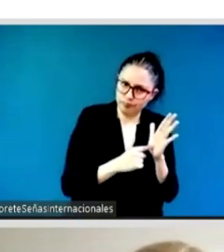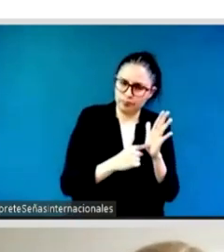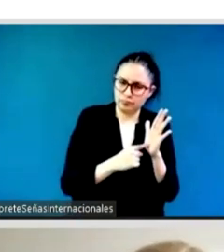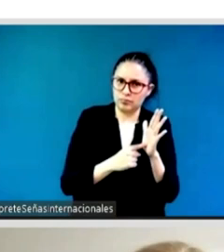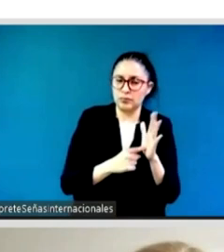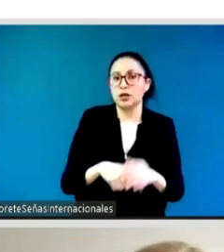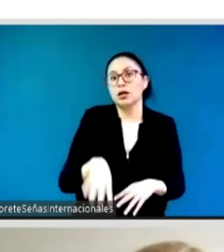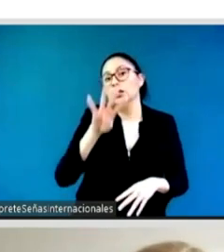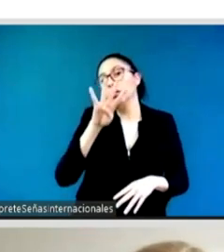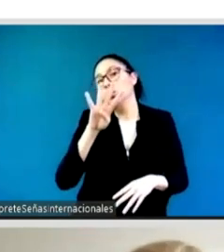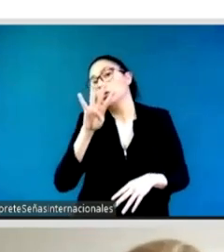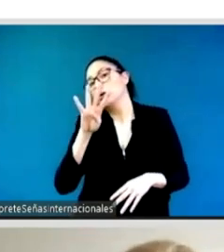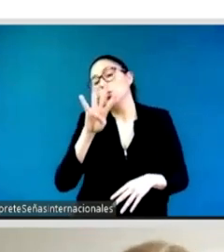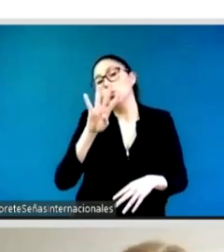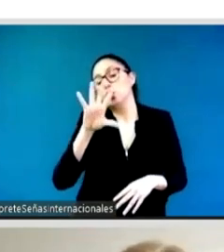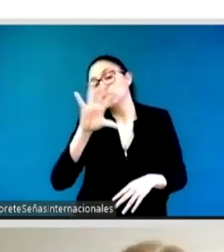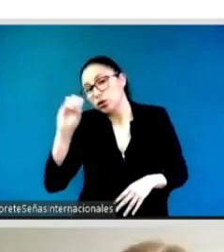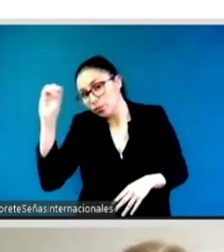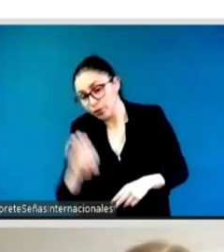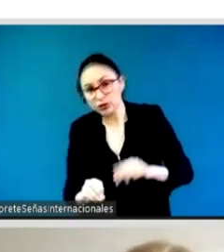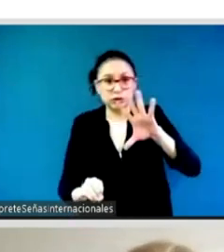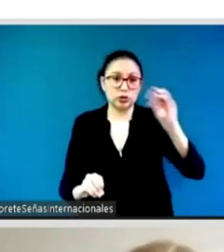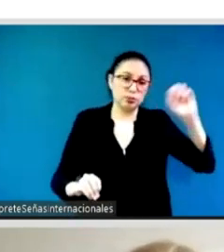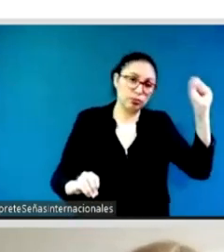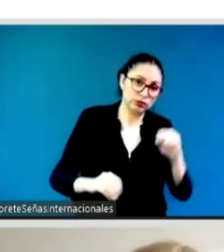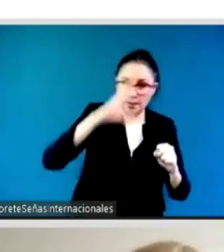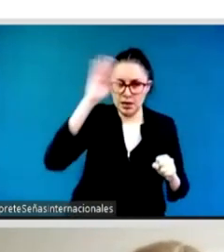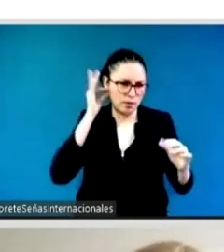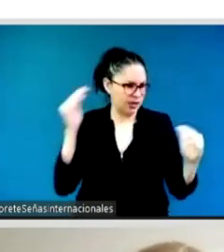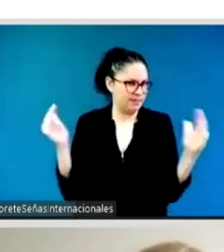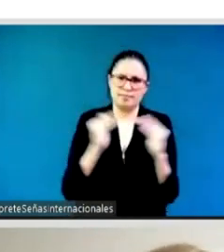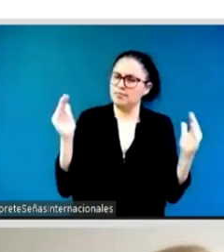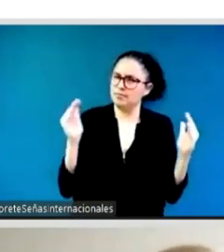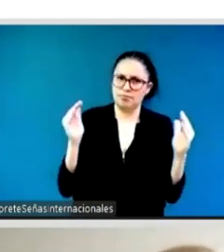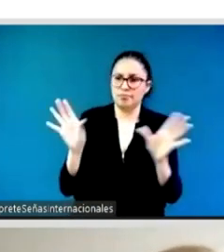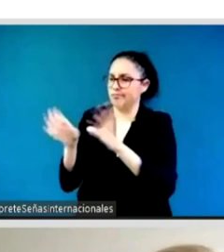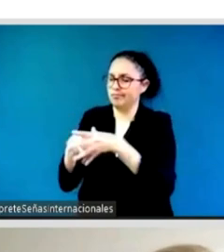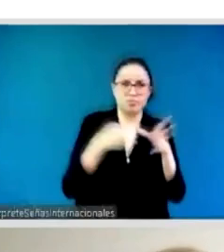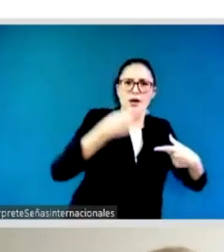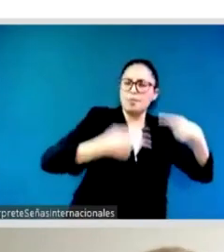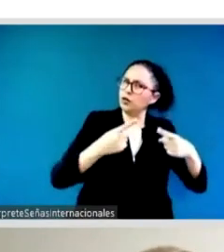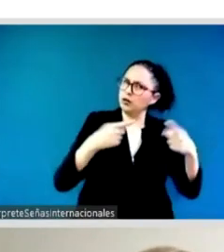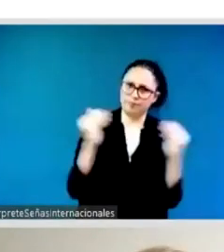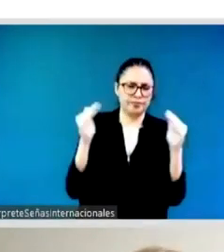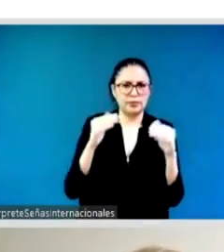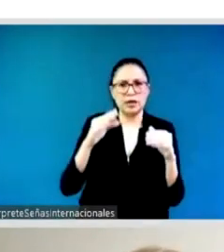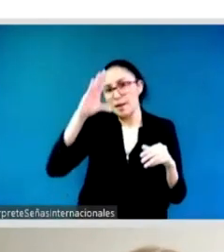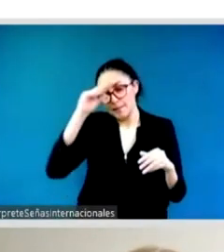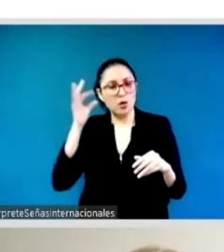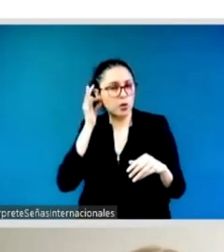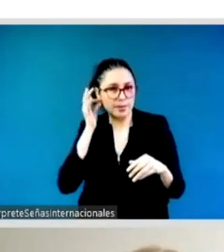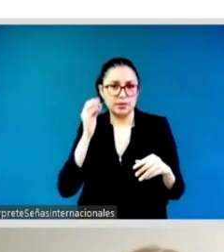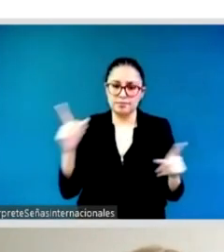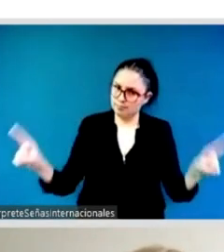is represented by one man and woman also for example we have um like we have pushed